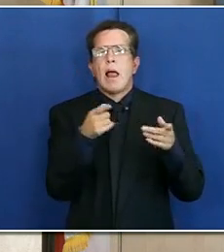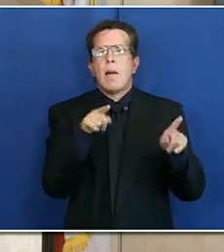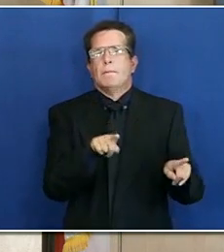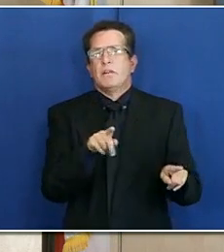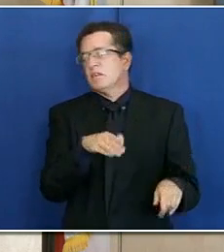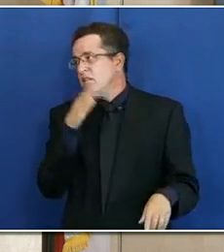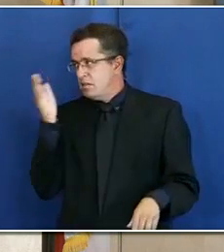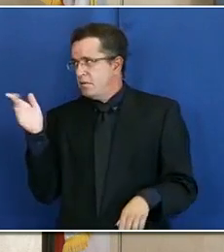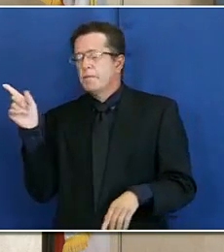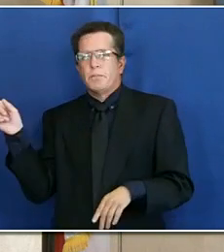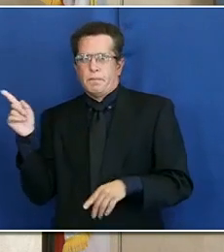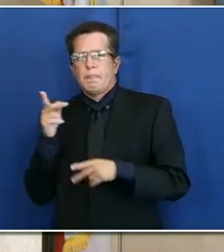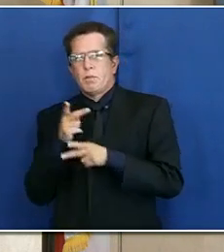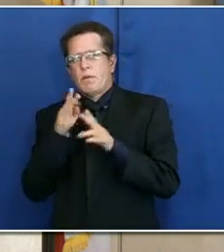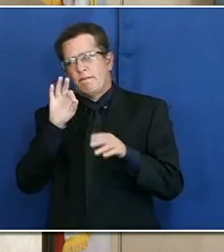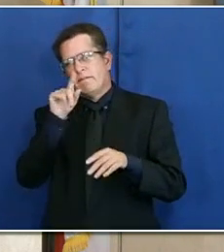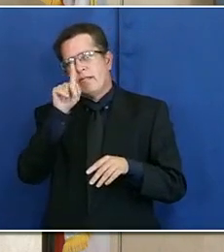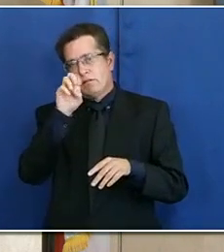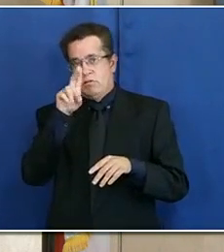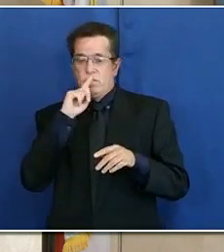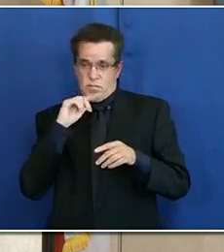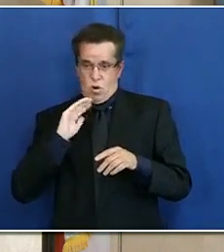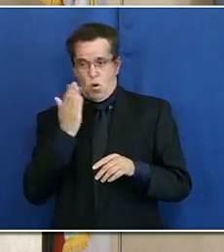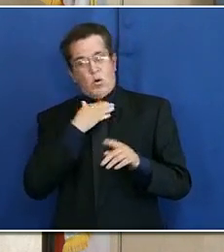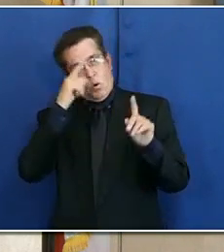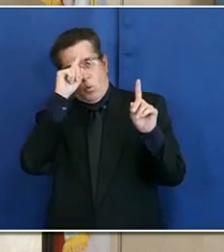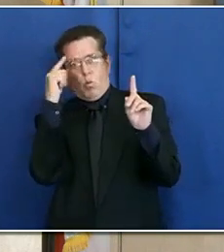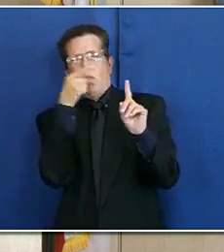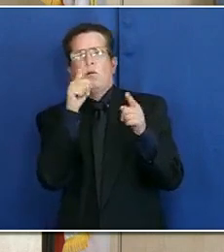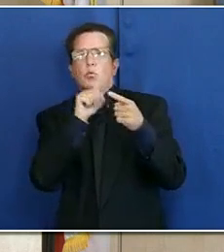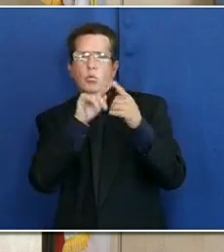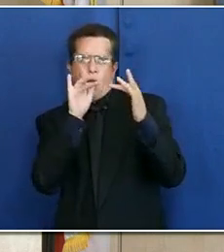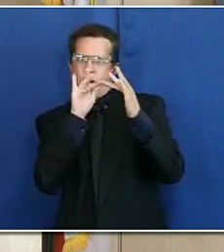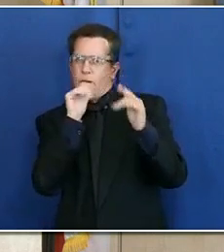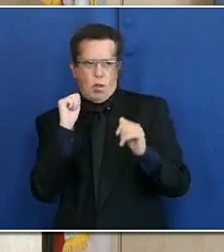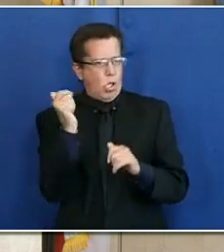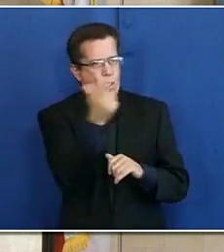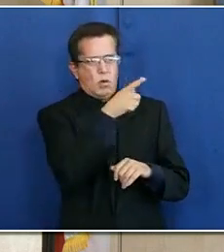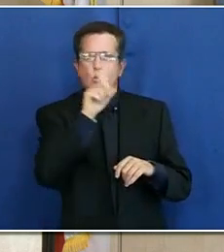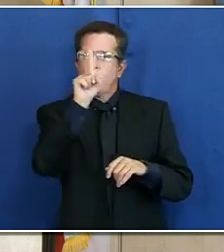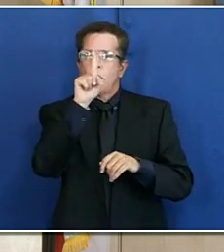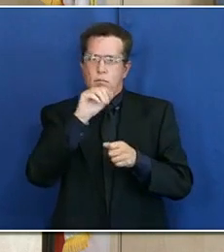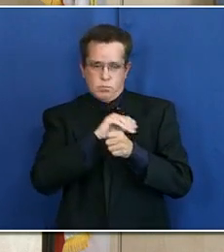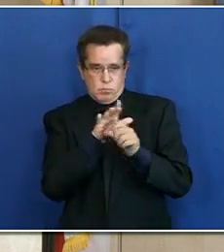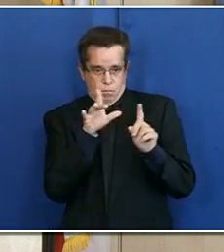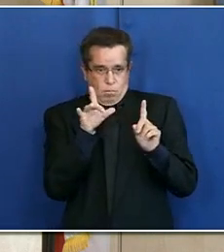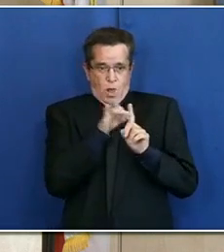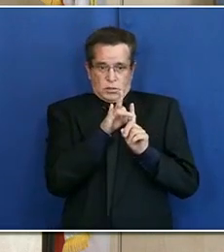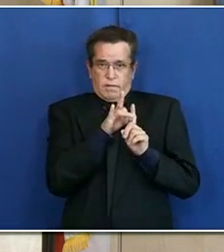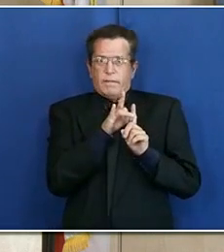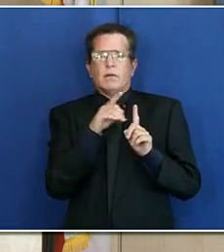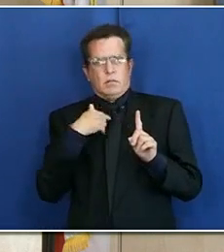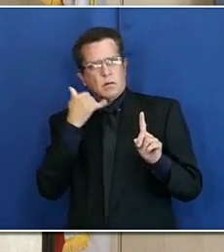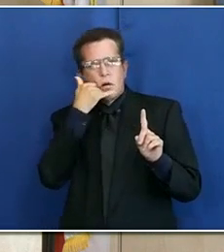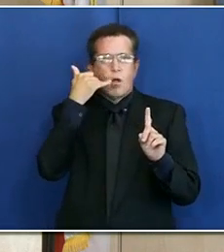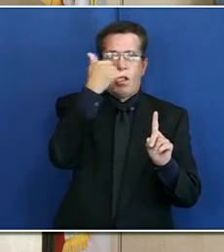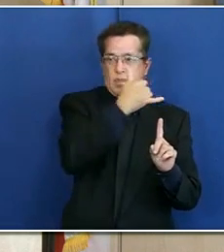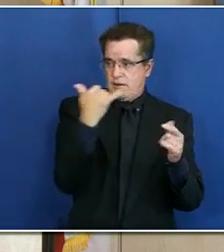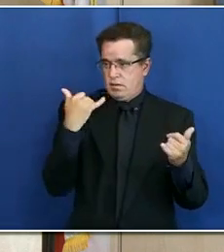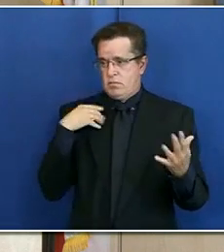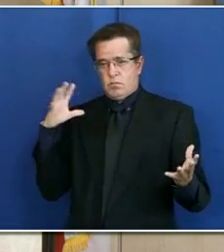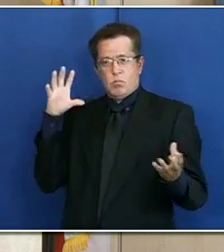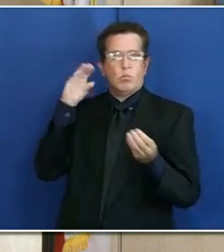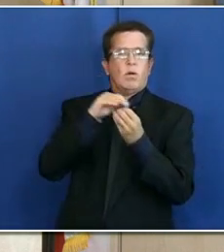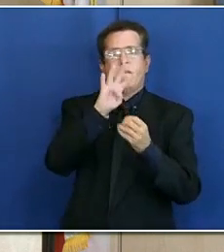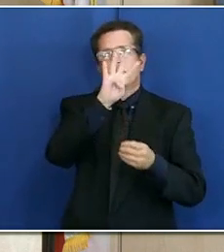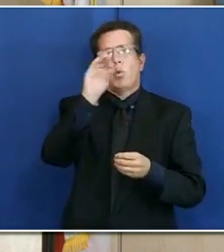aim is certainly to reach out and contact every positive case that comes into our system. We're at close to 40,000 case